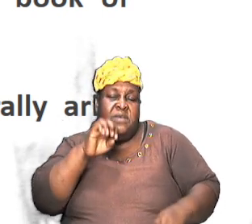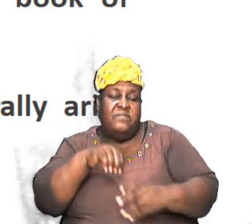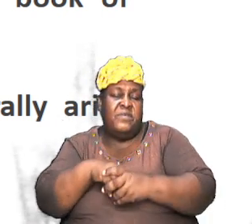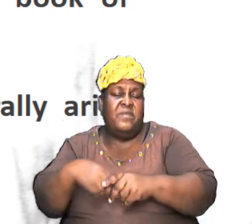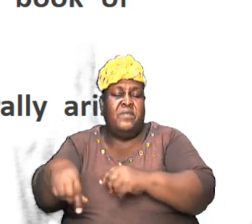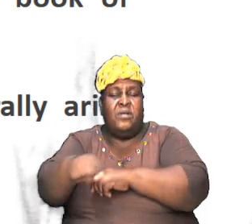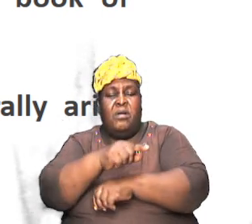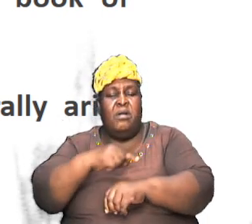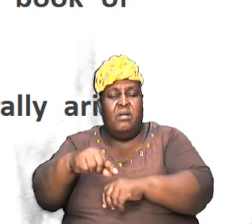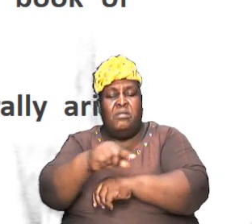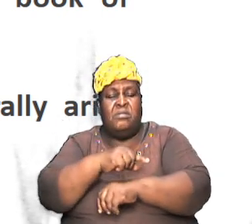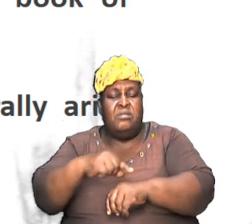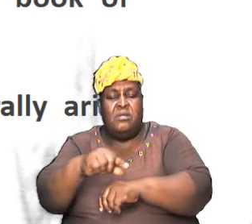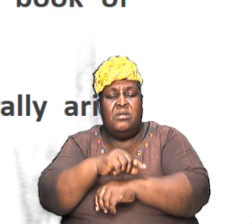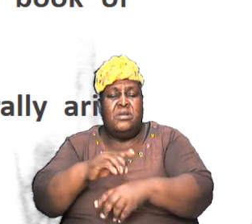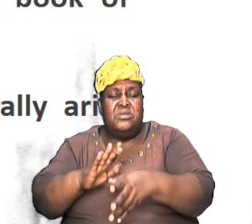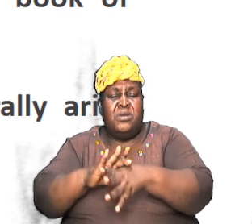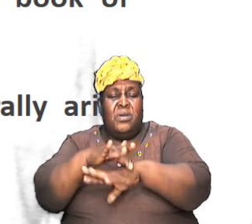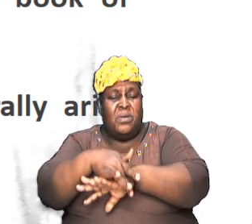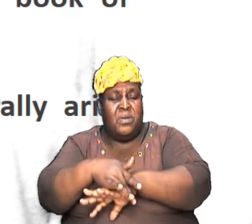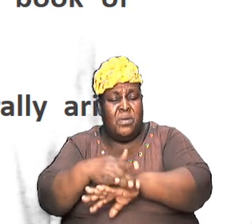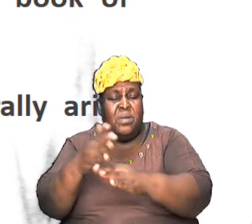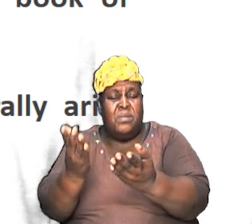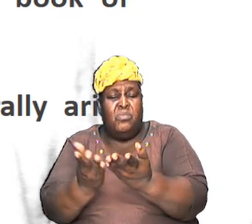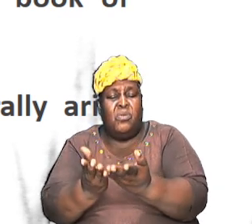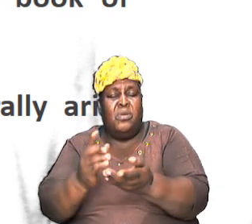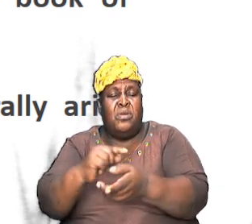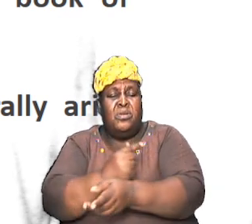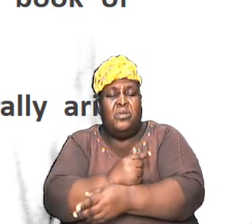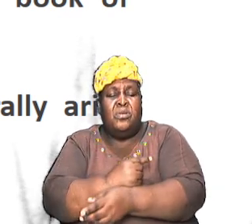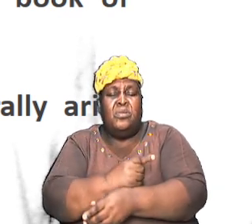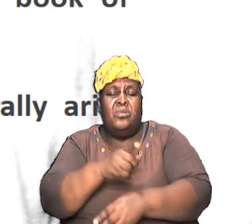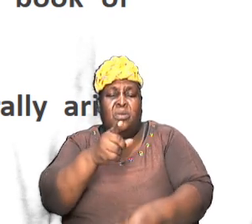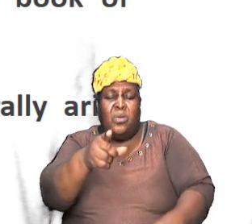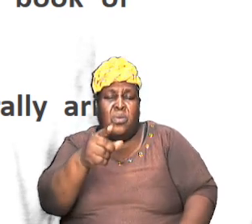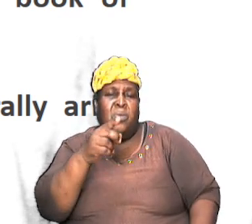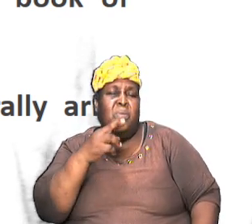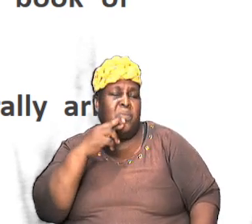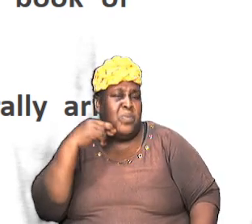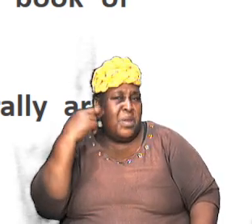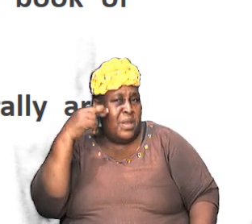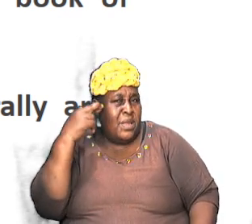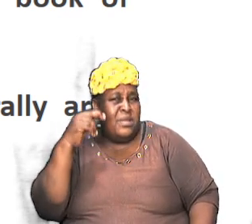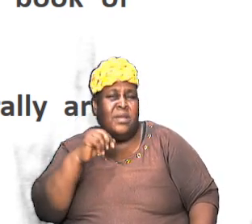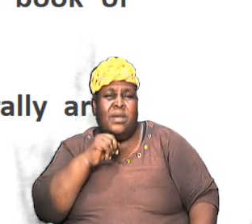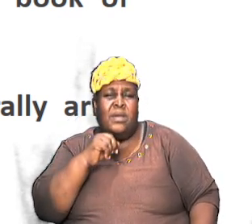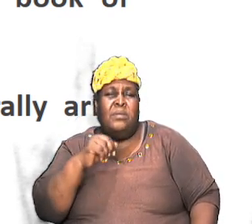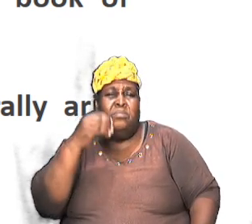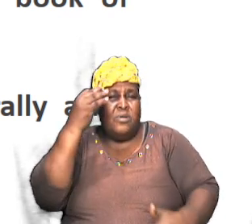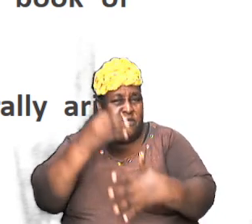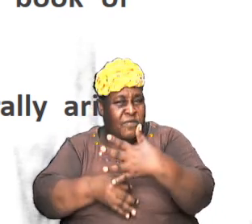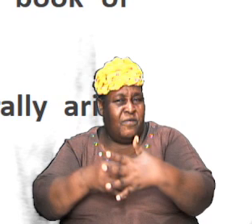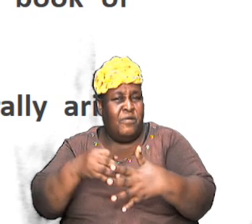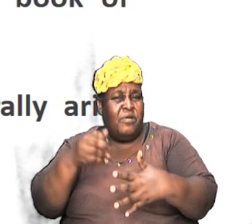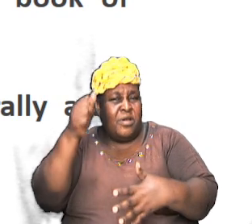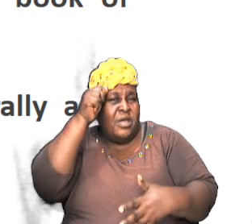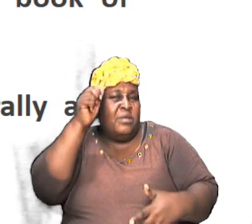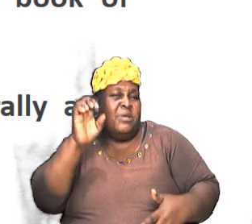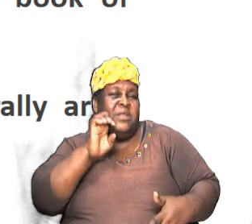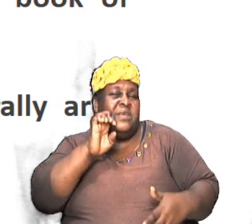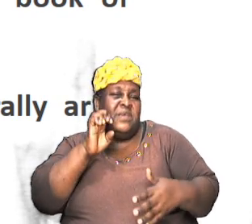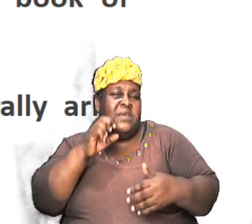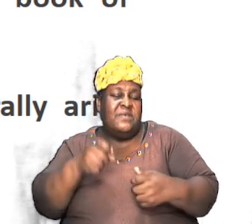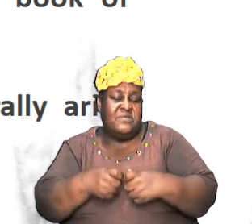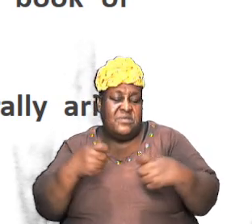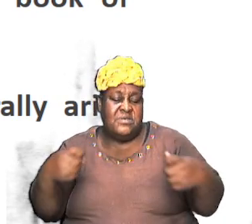early in the book of Genesis you will realize that it wasn't long before Adam and Eve sinned and what God